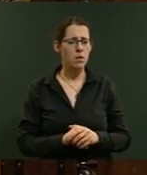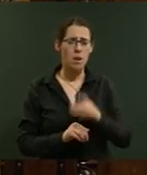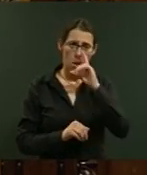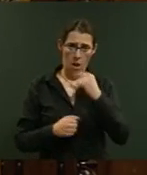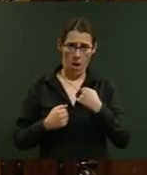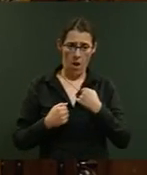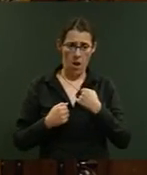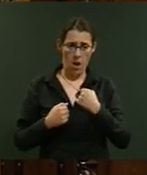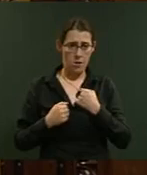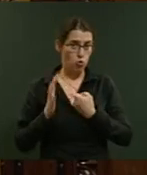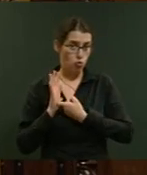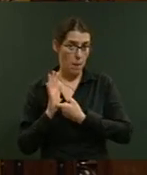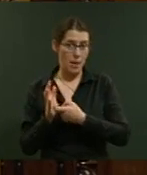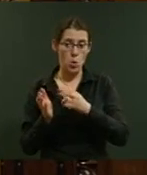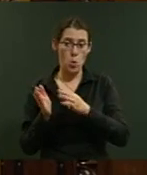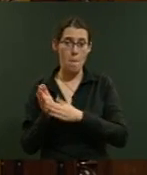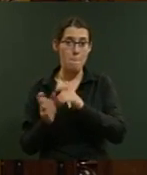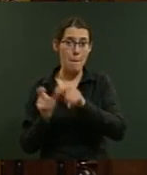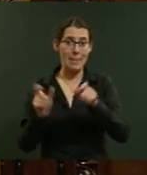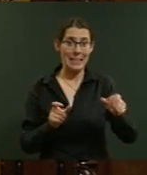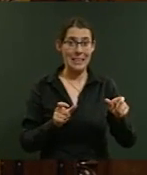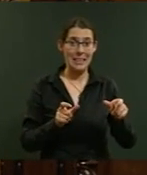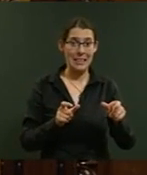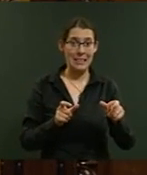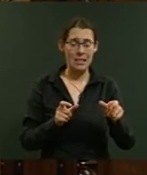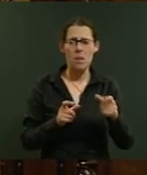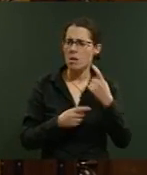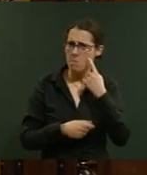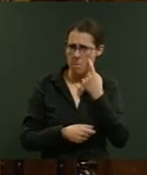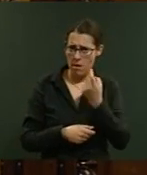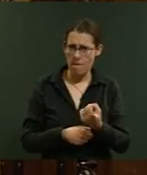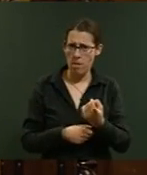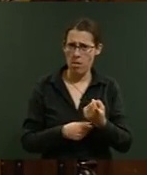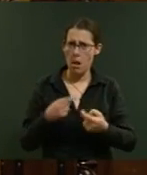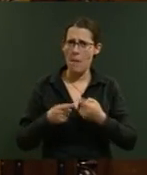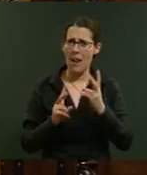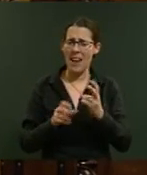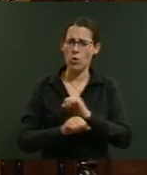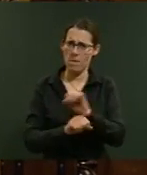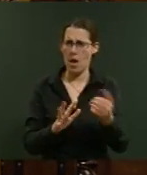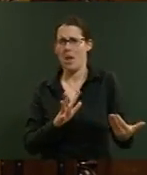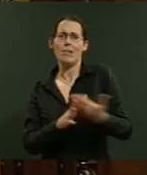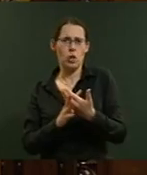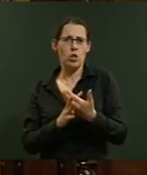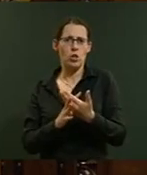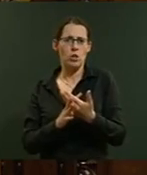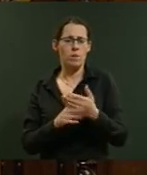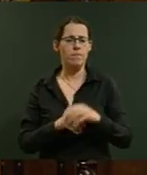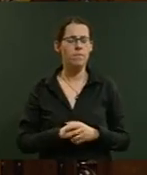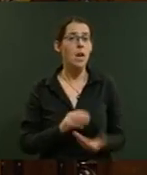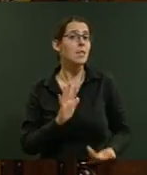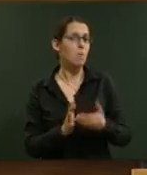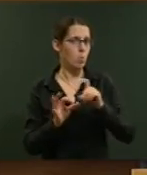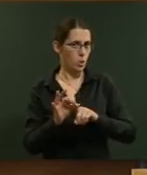just recommend to members that they be very careful about the nature of their interjections? Supplementary question.